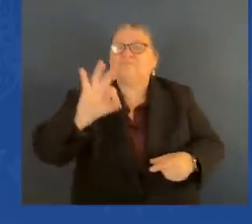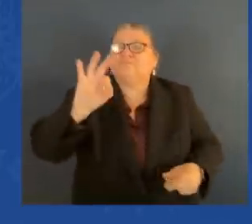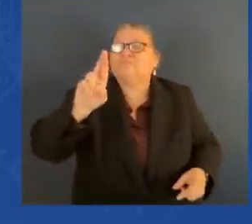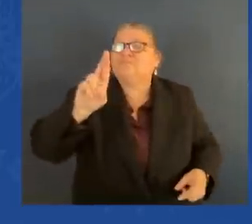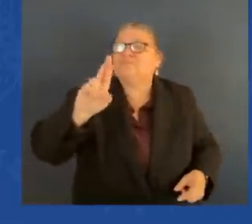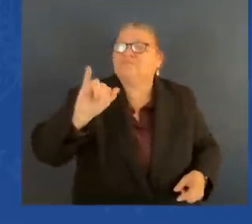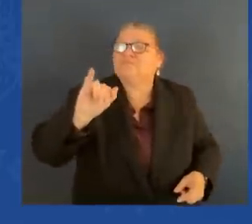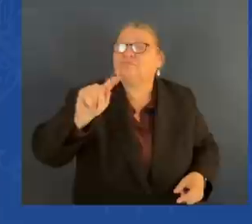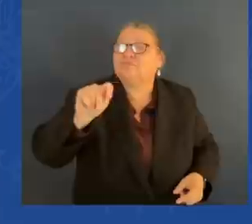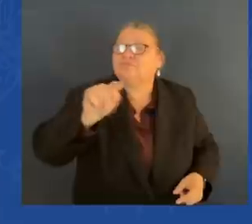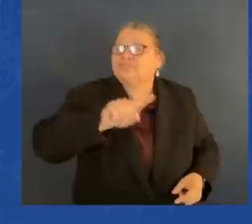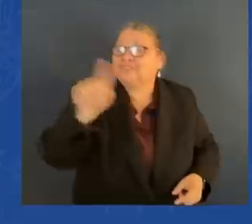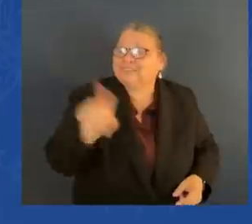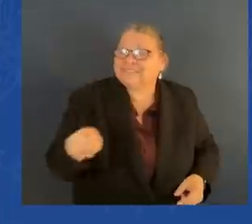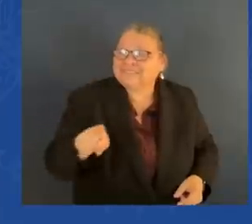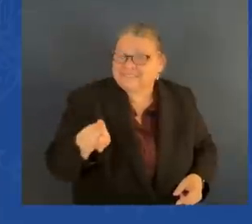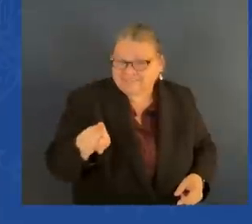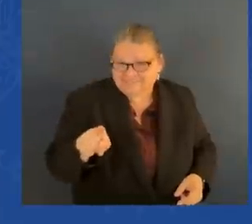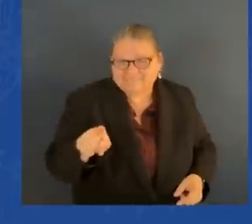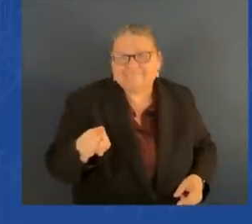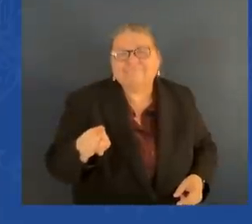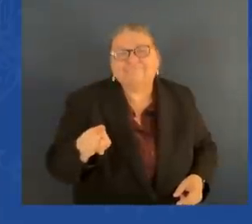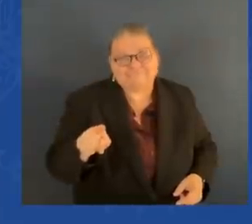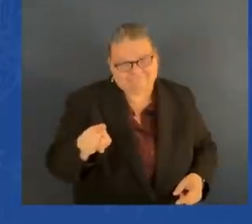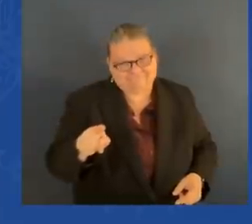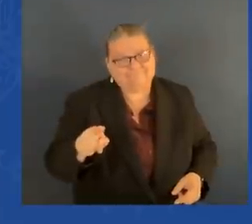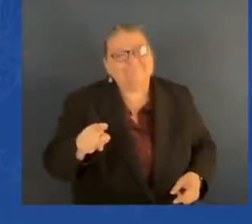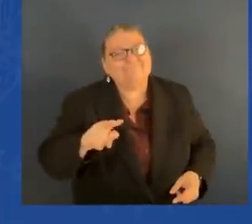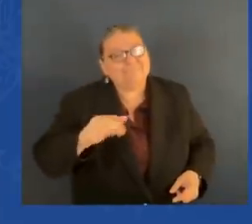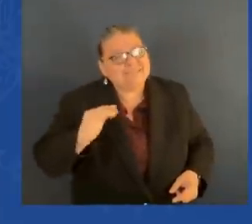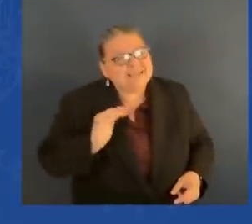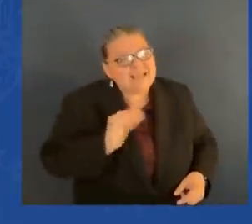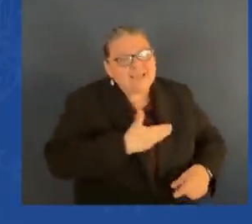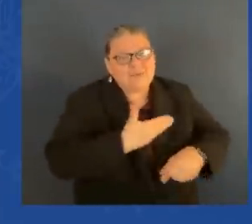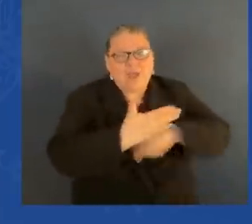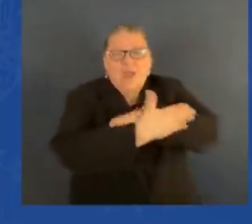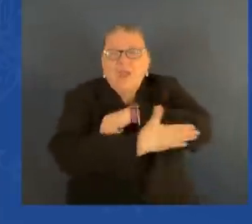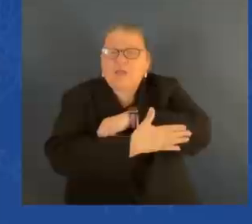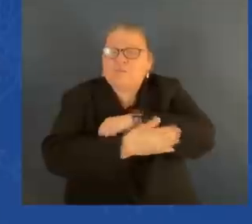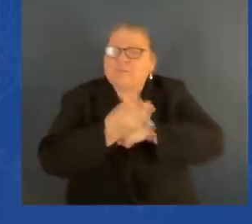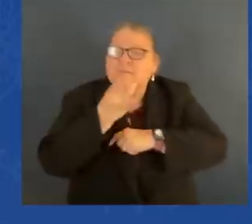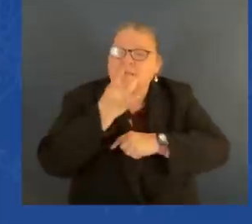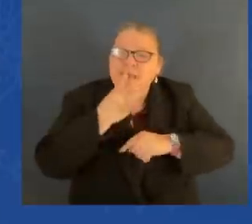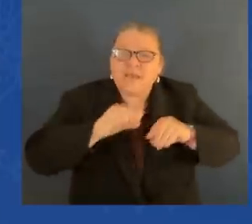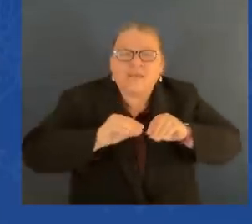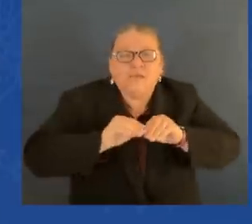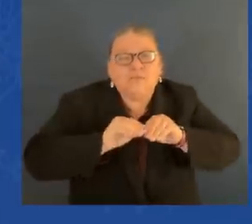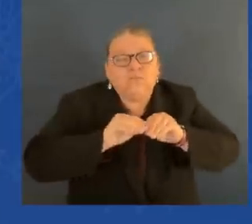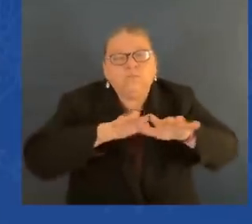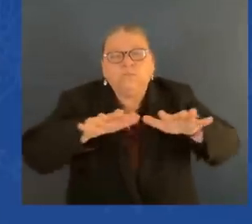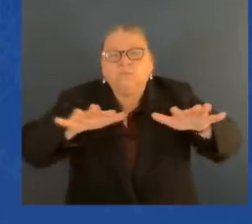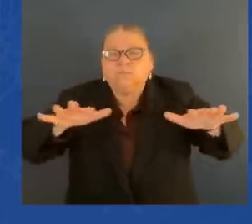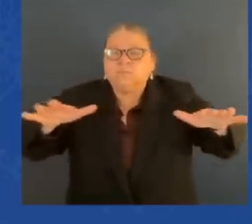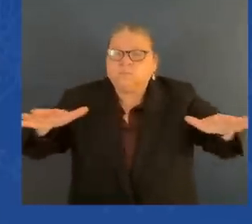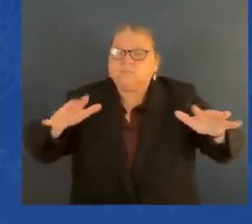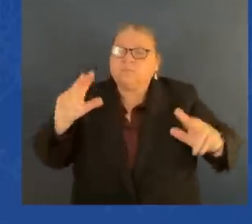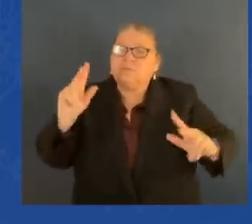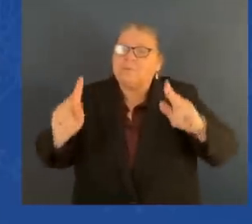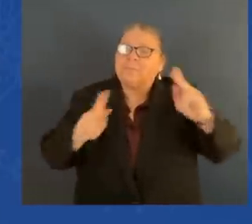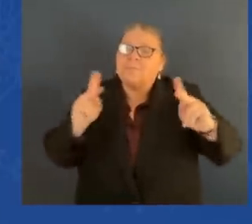the light of our country, to families who had never truly known its warmth. At every stage of our lives,